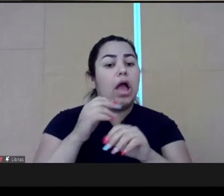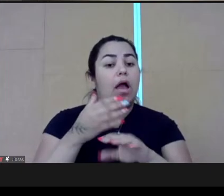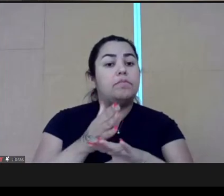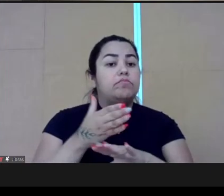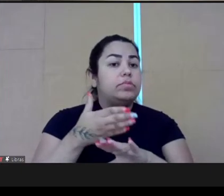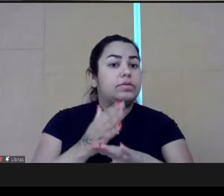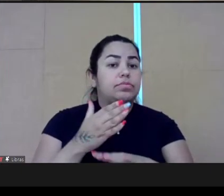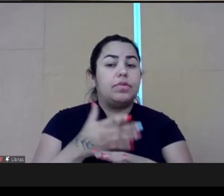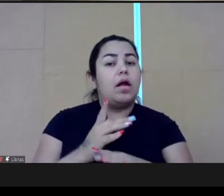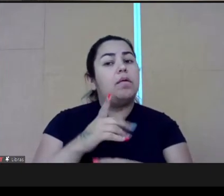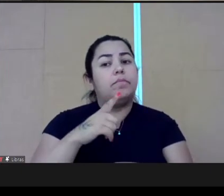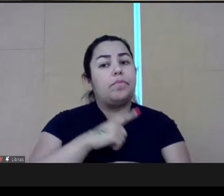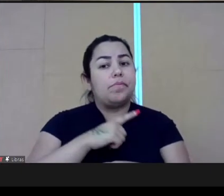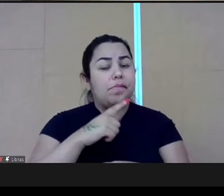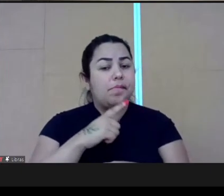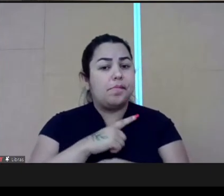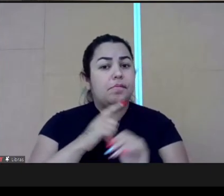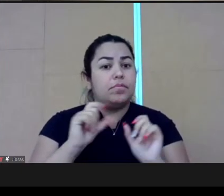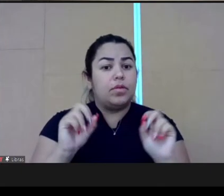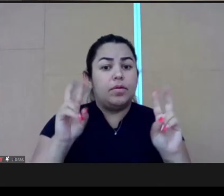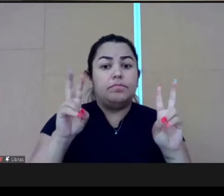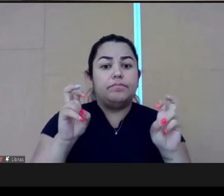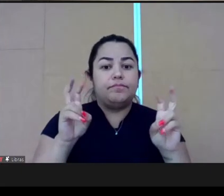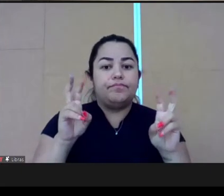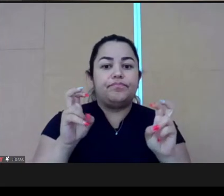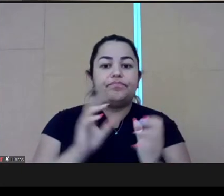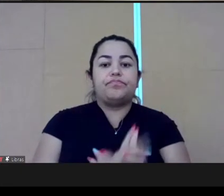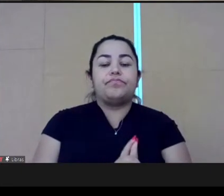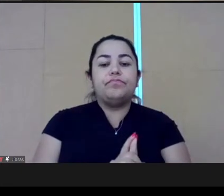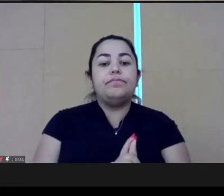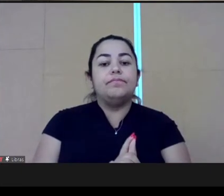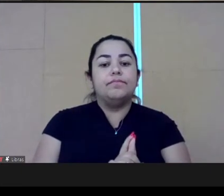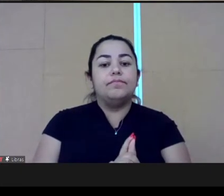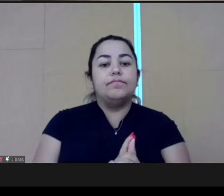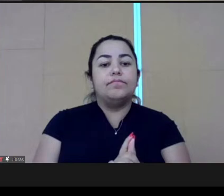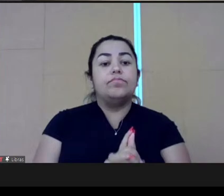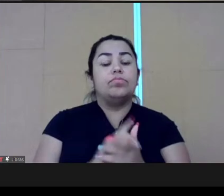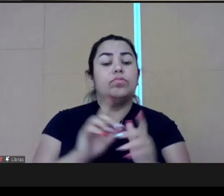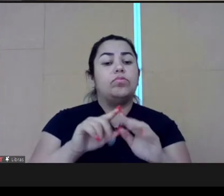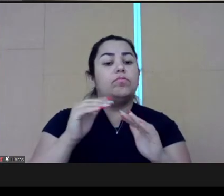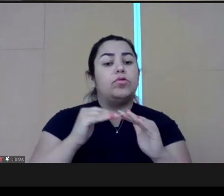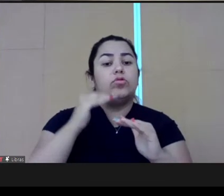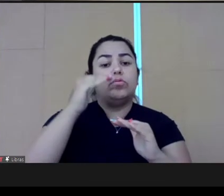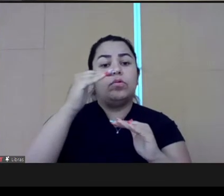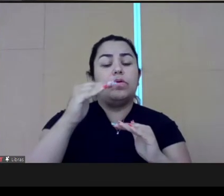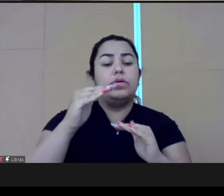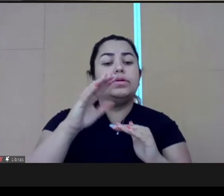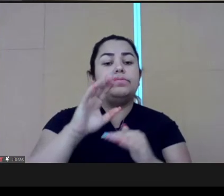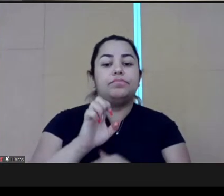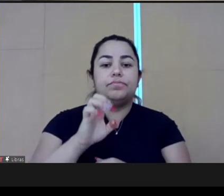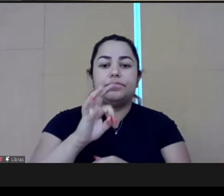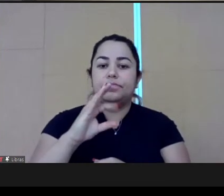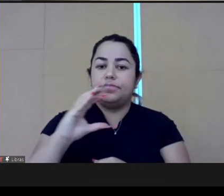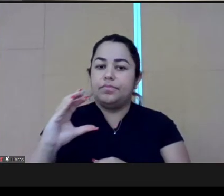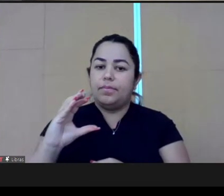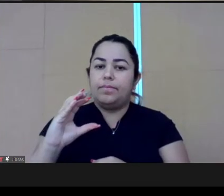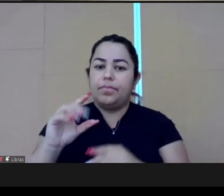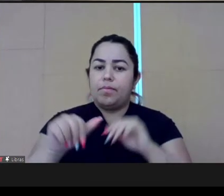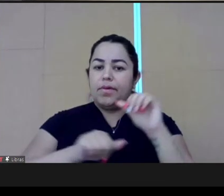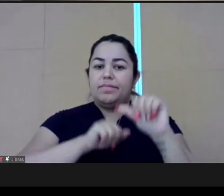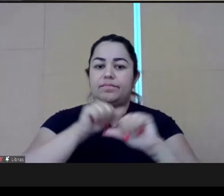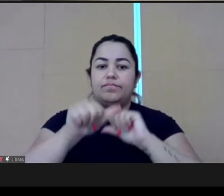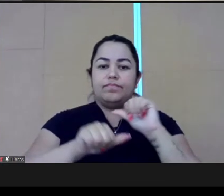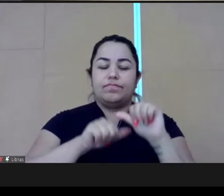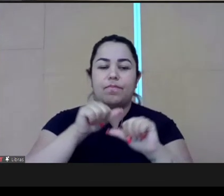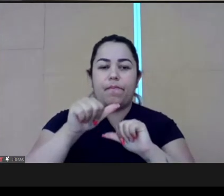important for a mid-level is very different from other layers and so on. But I think it's also a mindset shift about who is a leader and